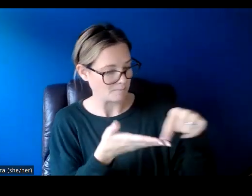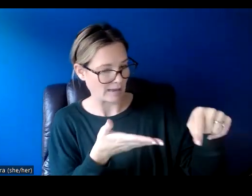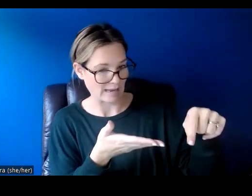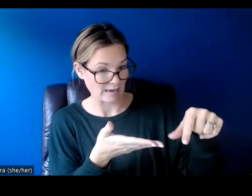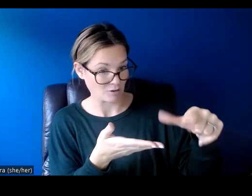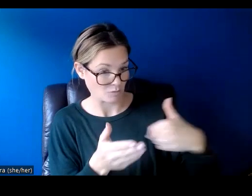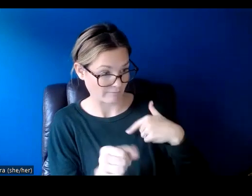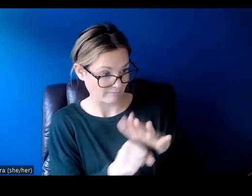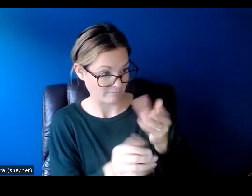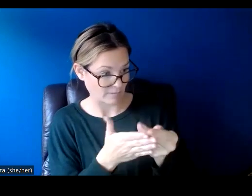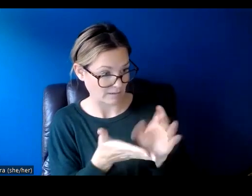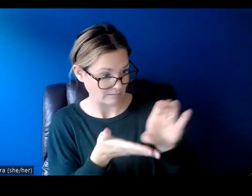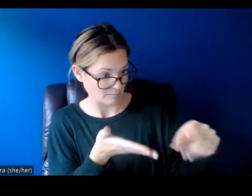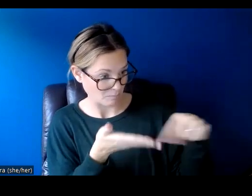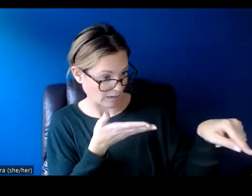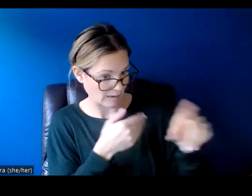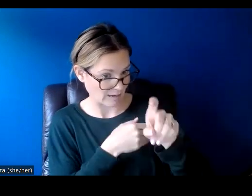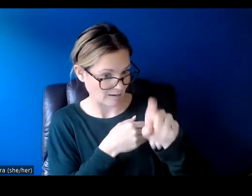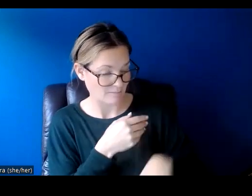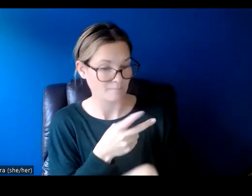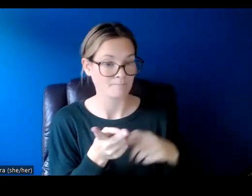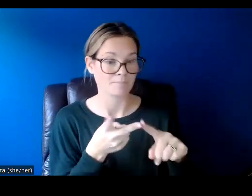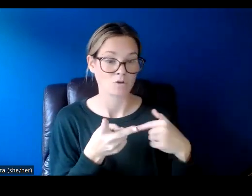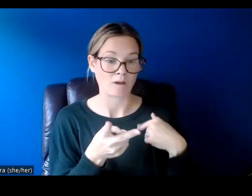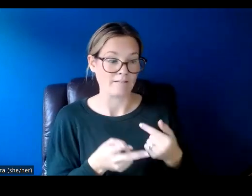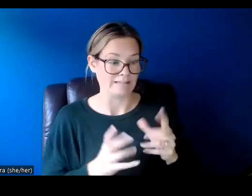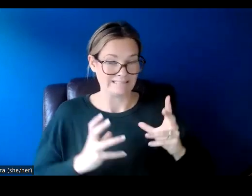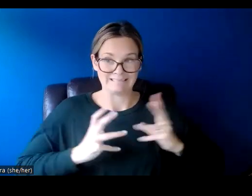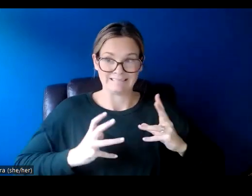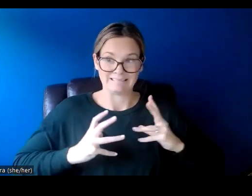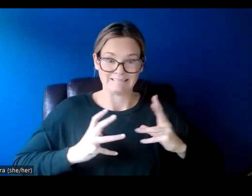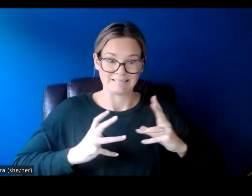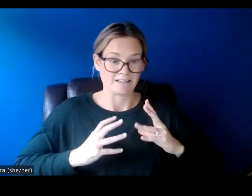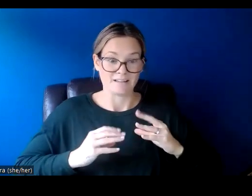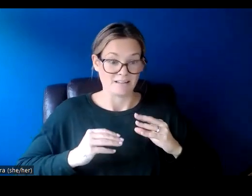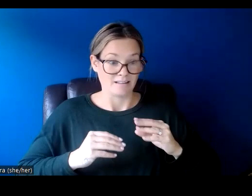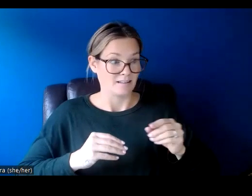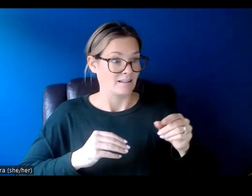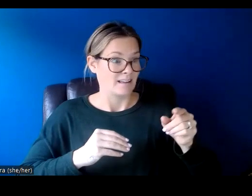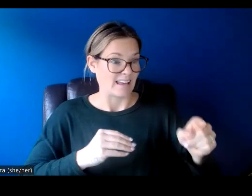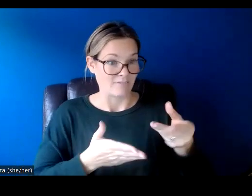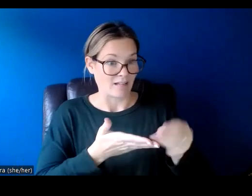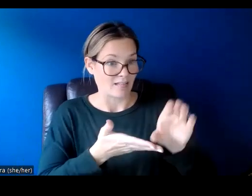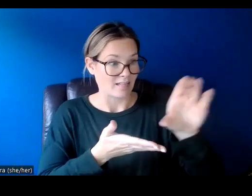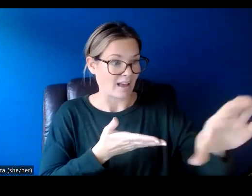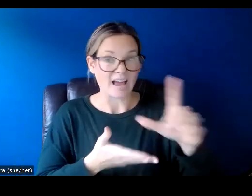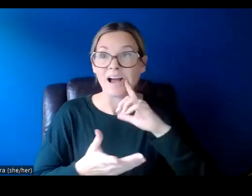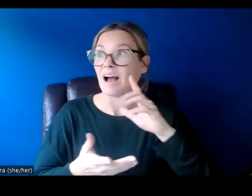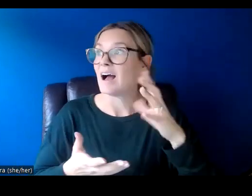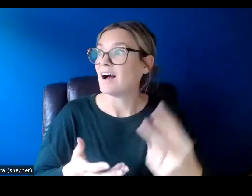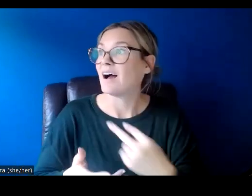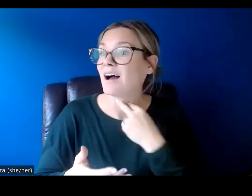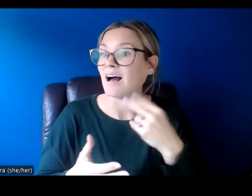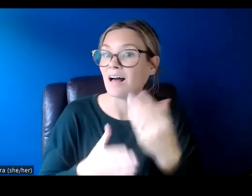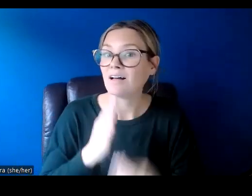compensated? Another thing, do you have a contingency? There's no additional funds available for cost overruns and